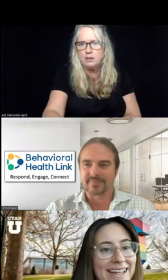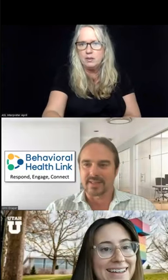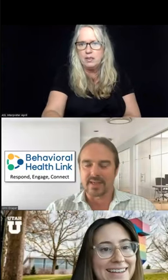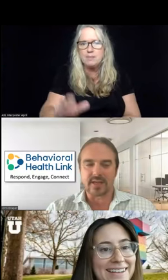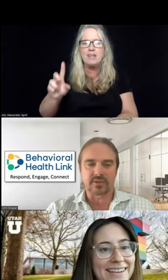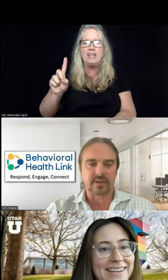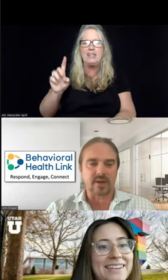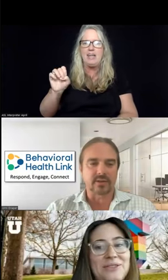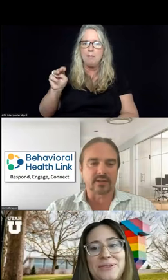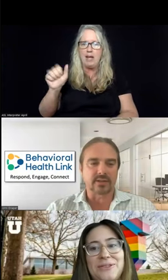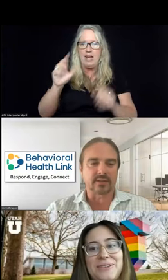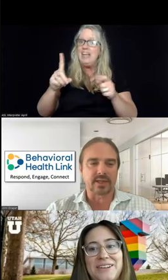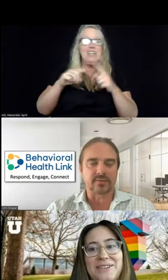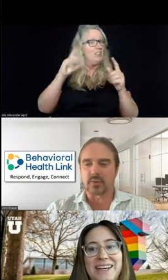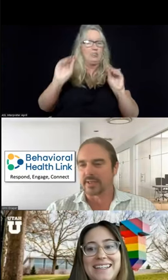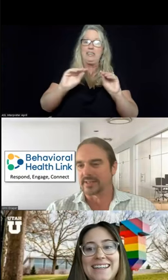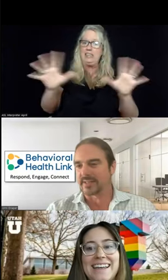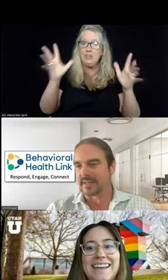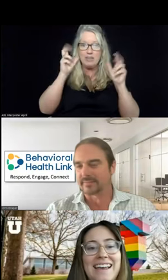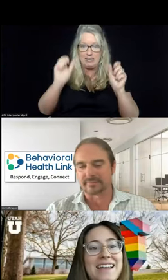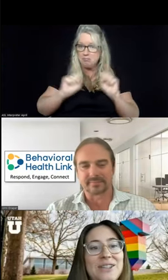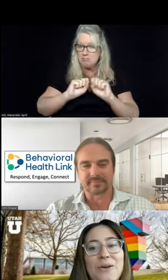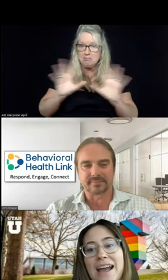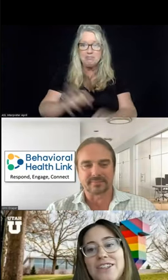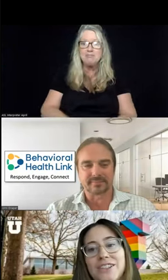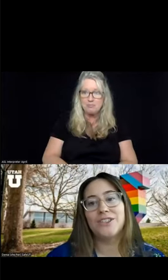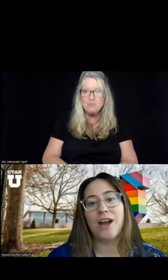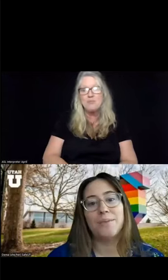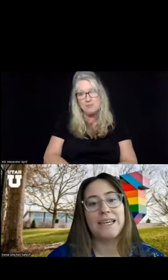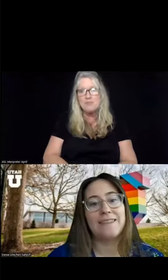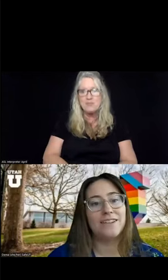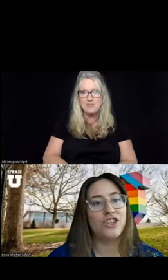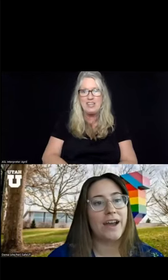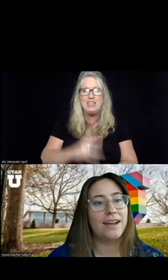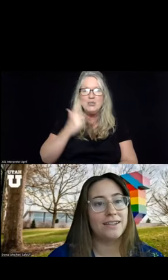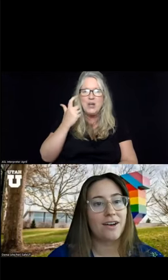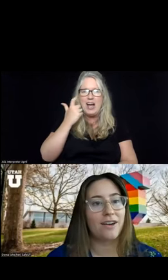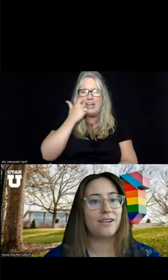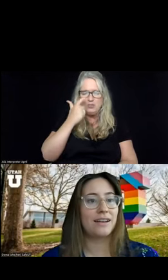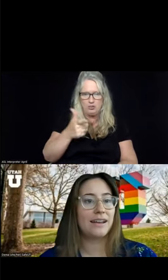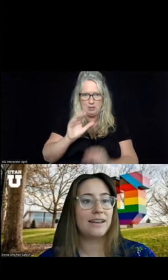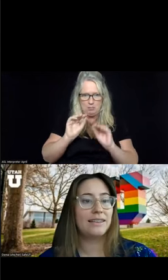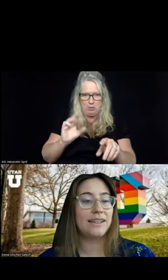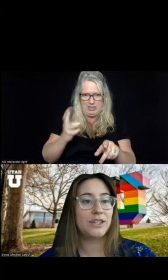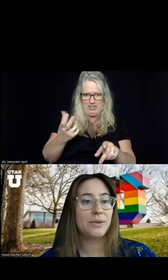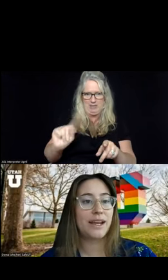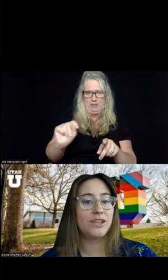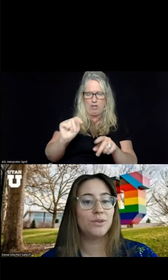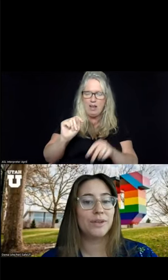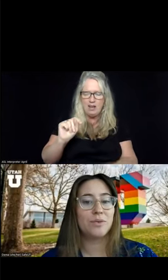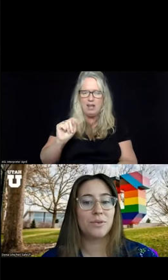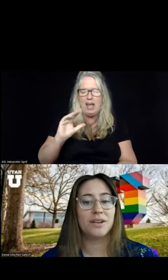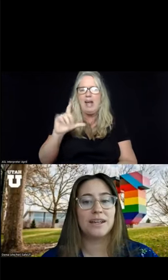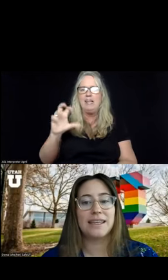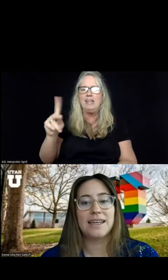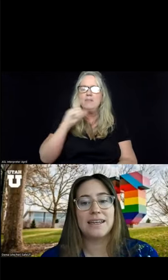hear me okay? Yes, you're loud and clear. Thanks for joining us. So I just dropped in the chat our link to our